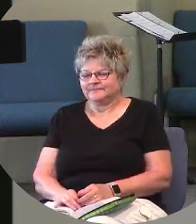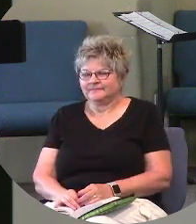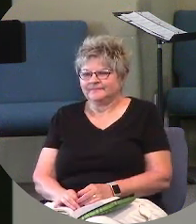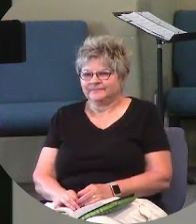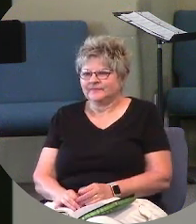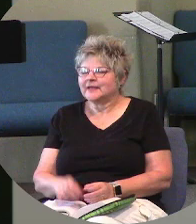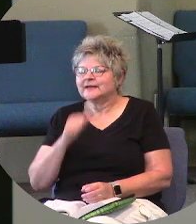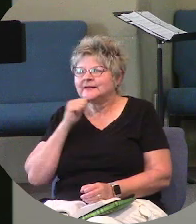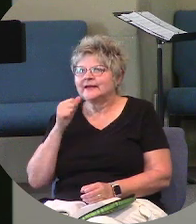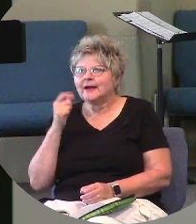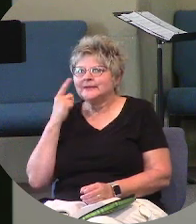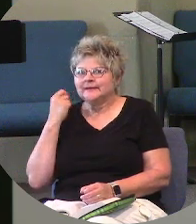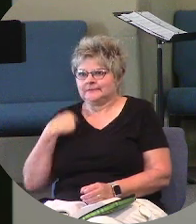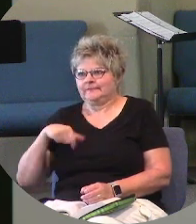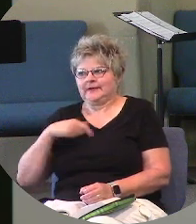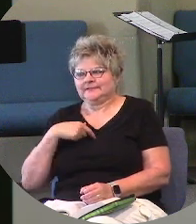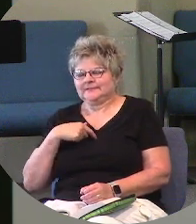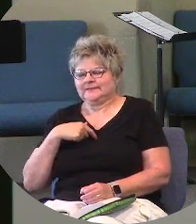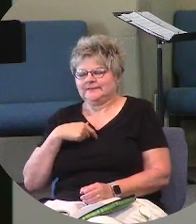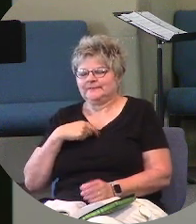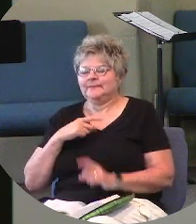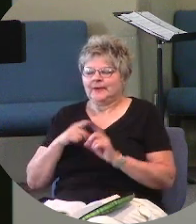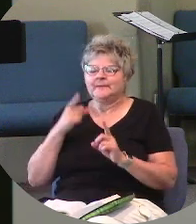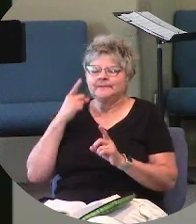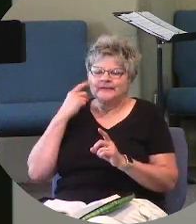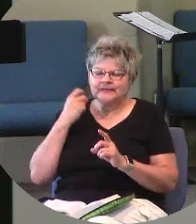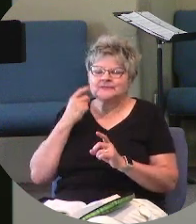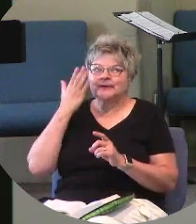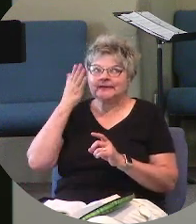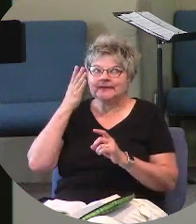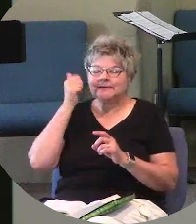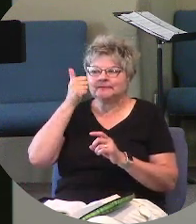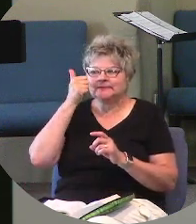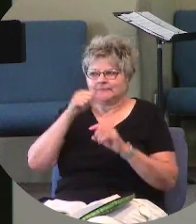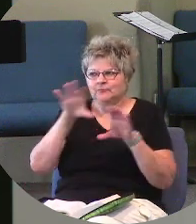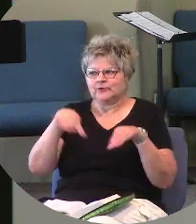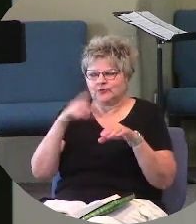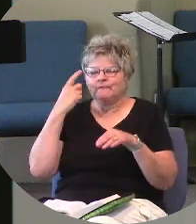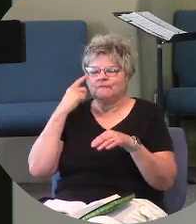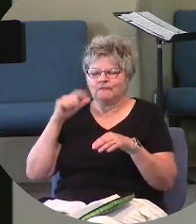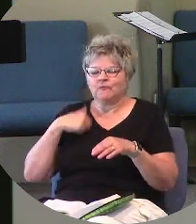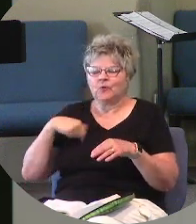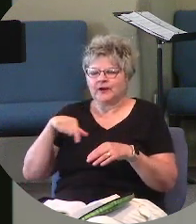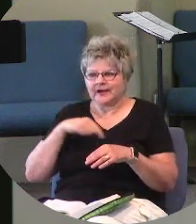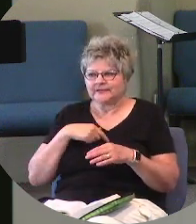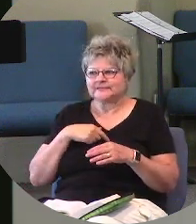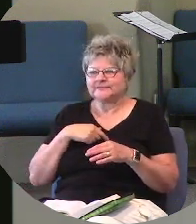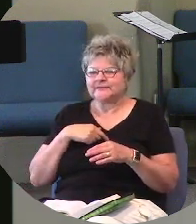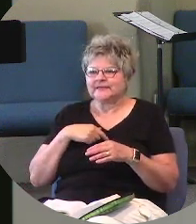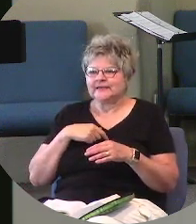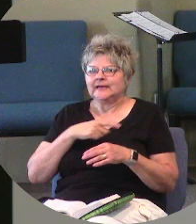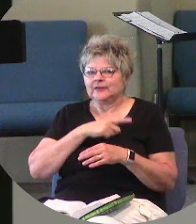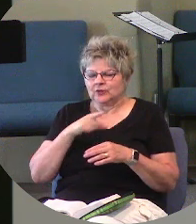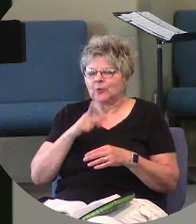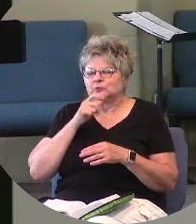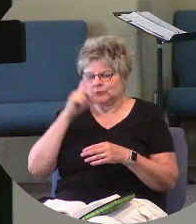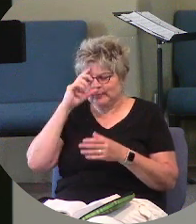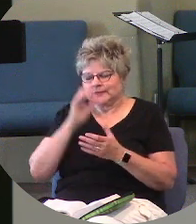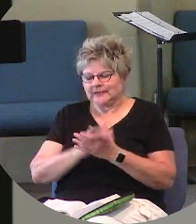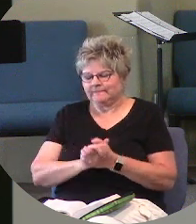Not because of us, but because of what he's going to do for us and in those who believe.